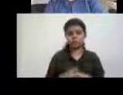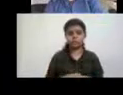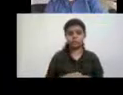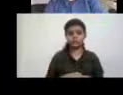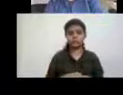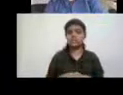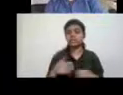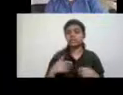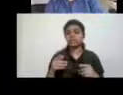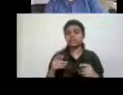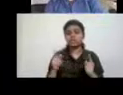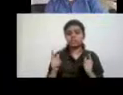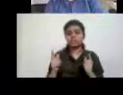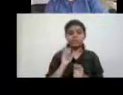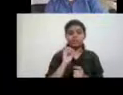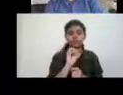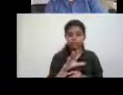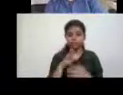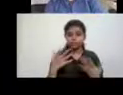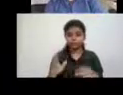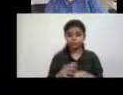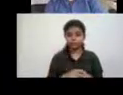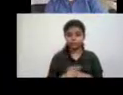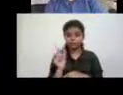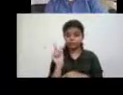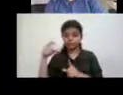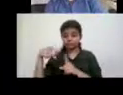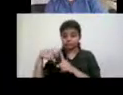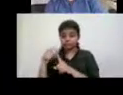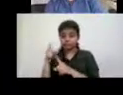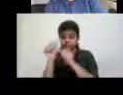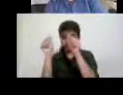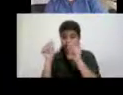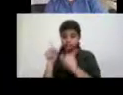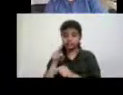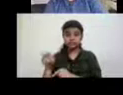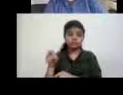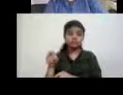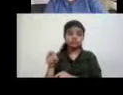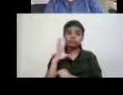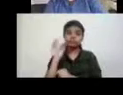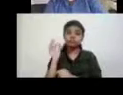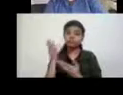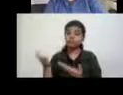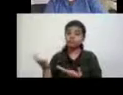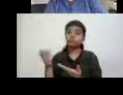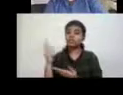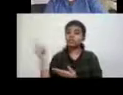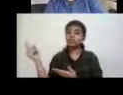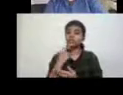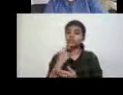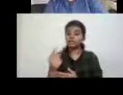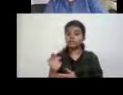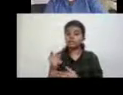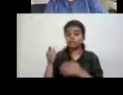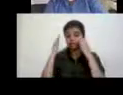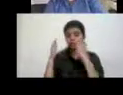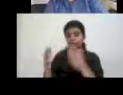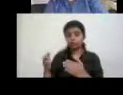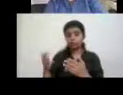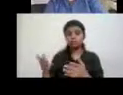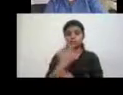and I just wanted to say that the UK model was basically an essentially Marxist model, uh, which focused on the fact that